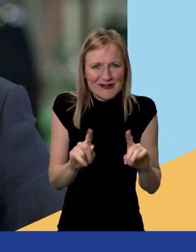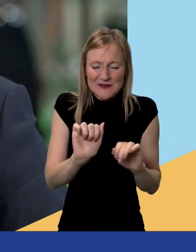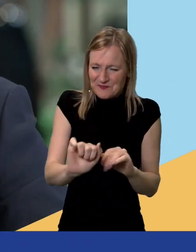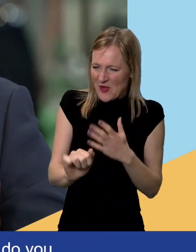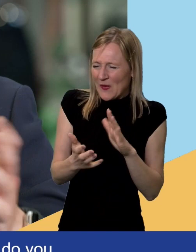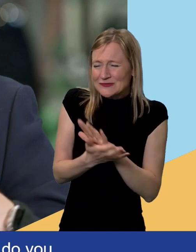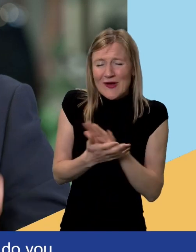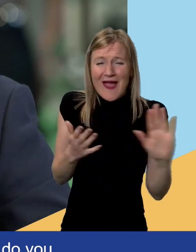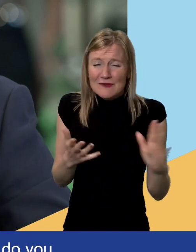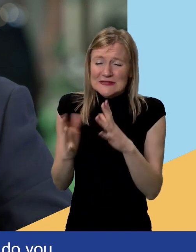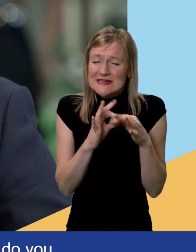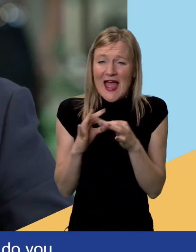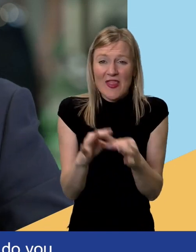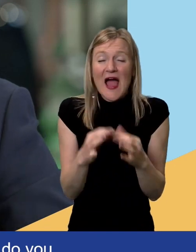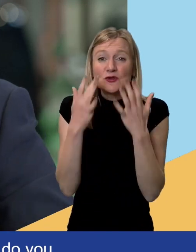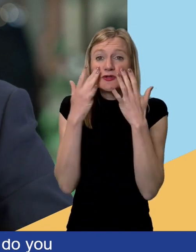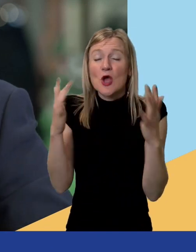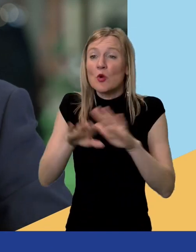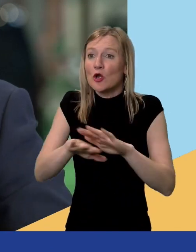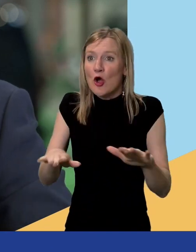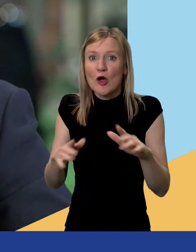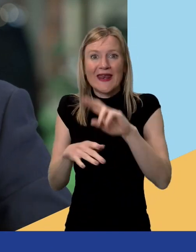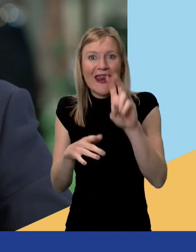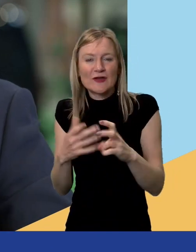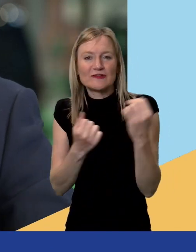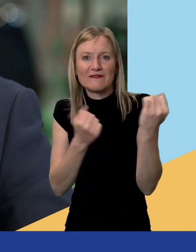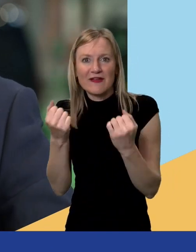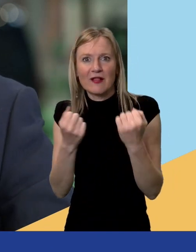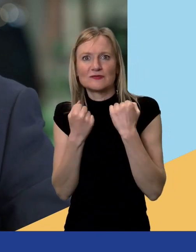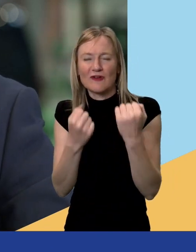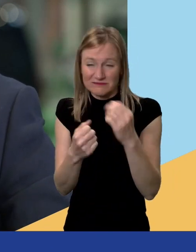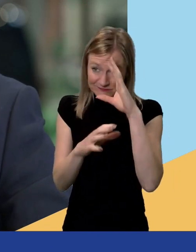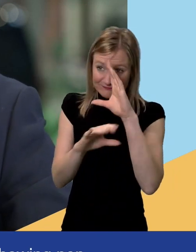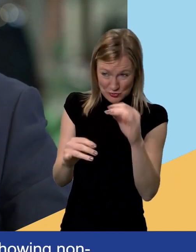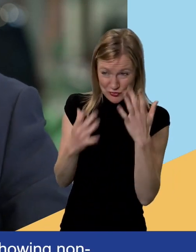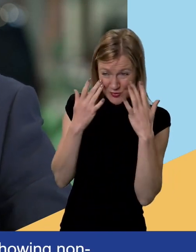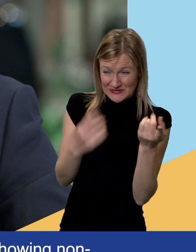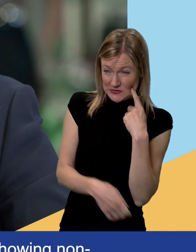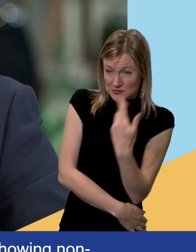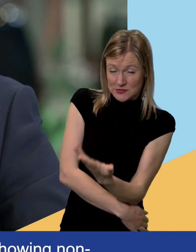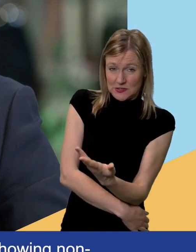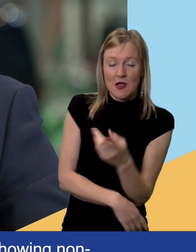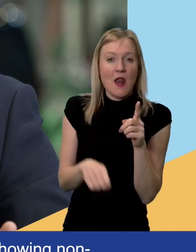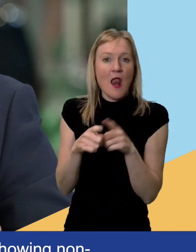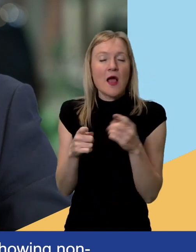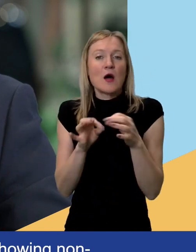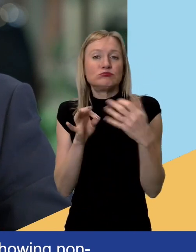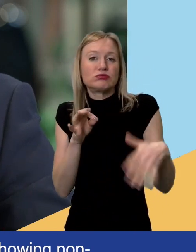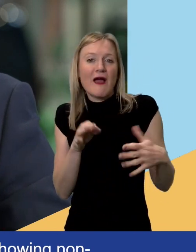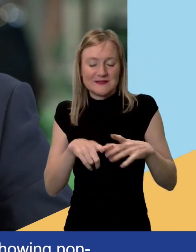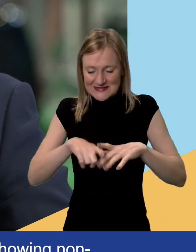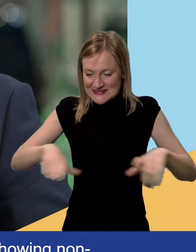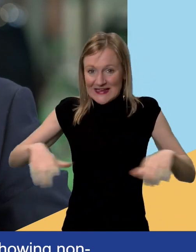non-EV drivers how easy electric vehicles are. So as I say, we closed two miles of Brighton seafront. We have 35